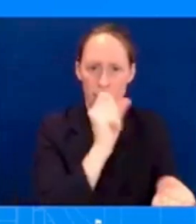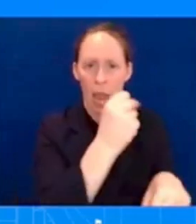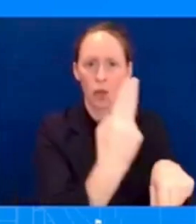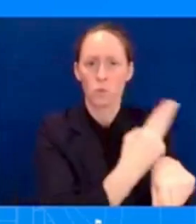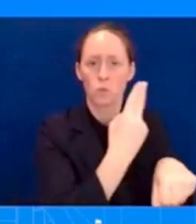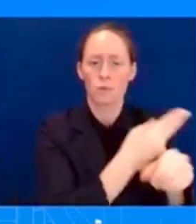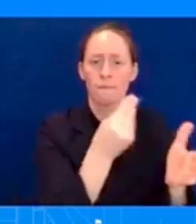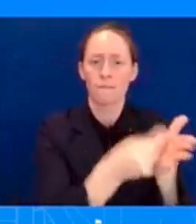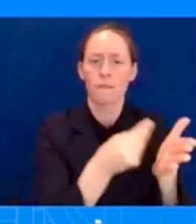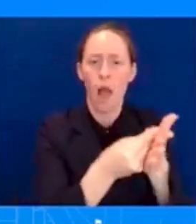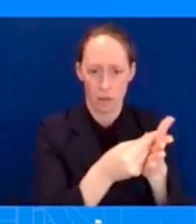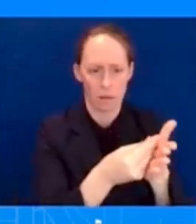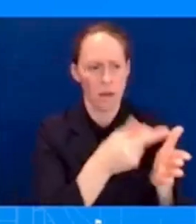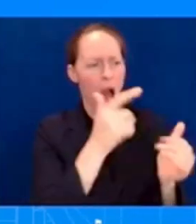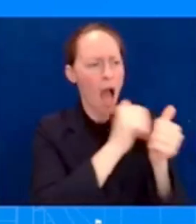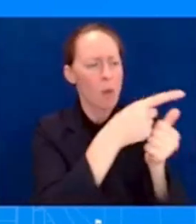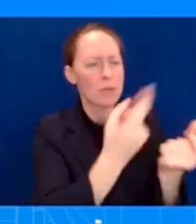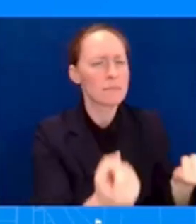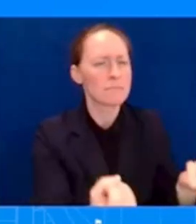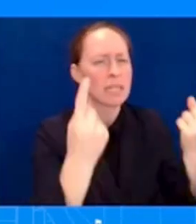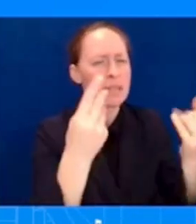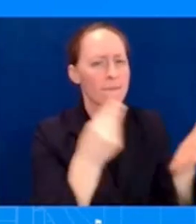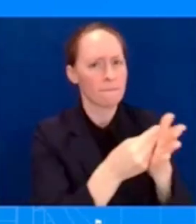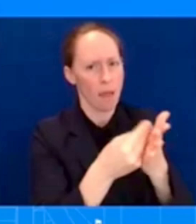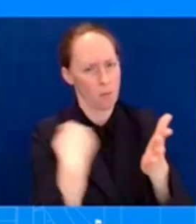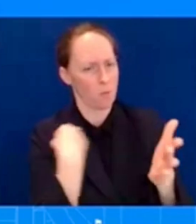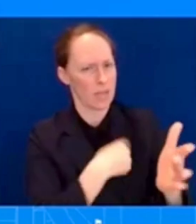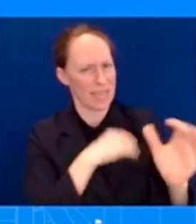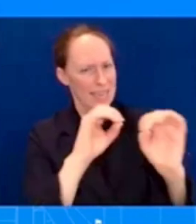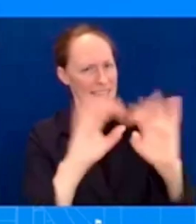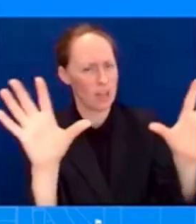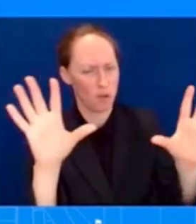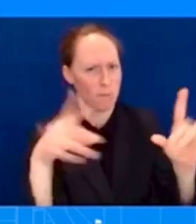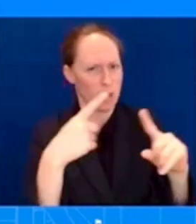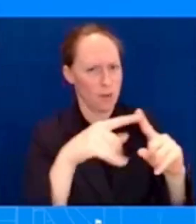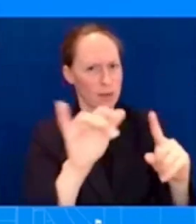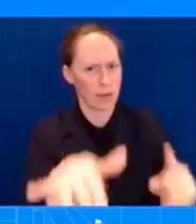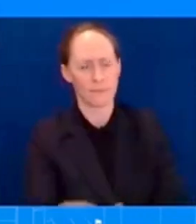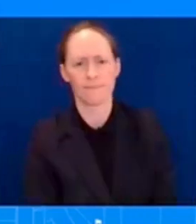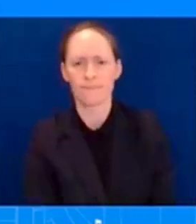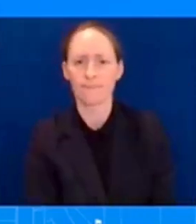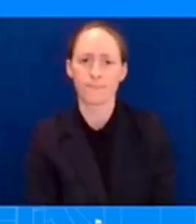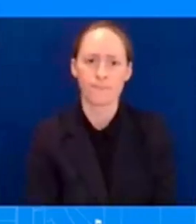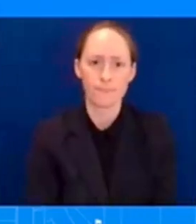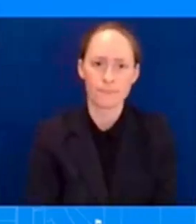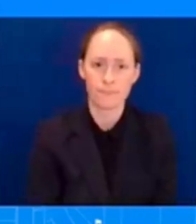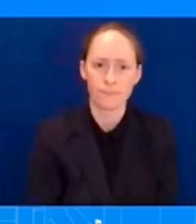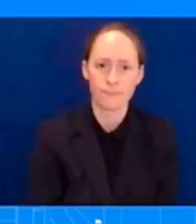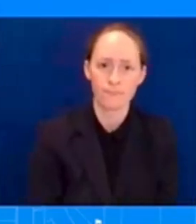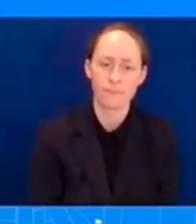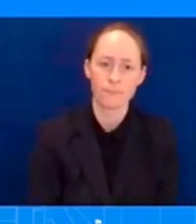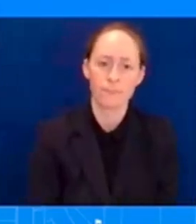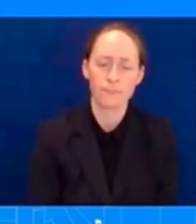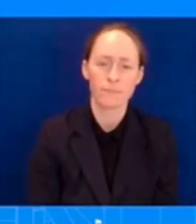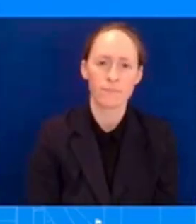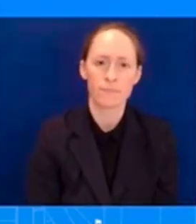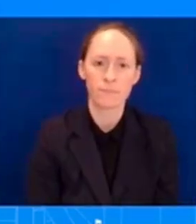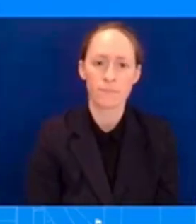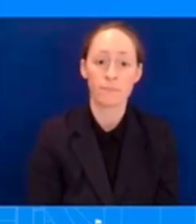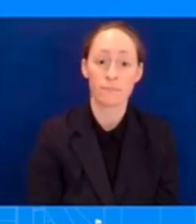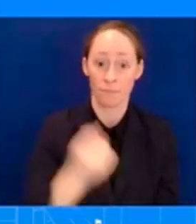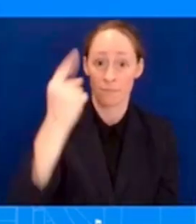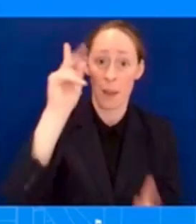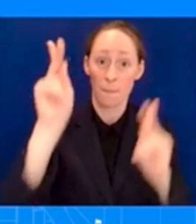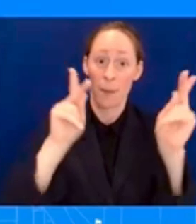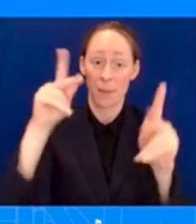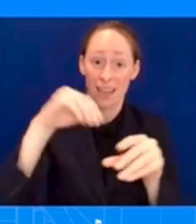with whom we have no quarrel with must just get a break from the oppression and the hunger and the poverty, the regime in